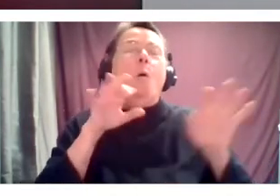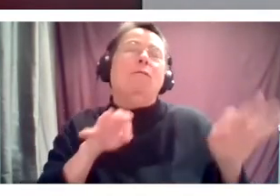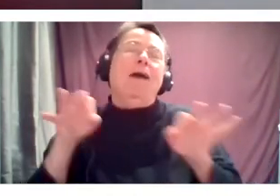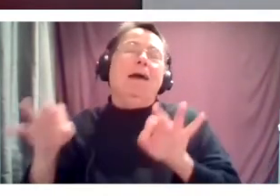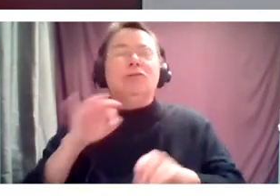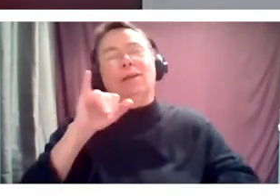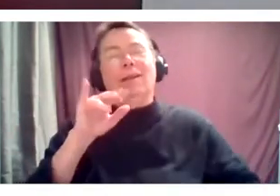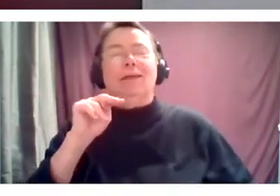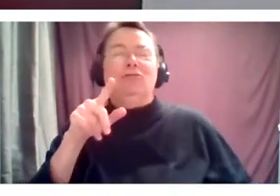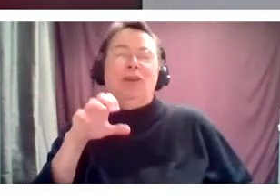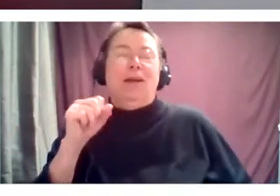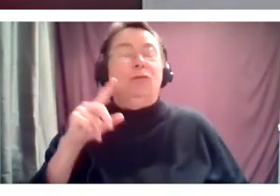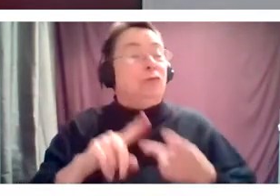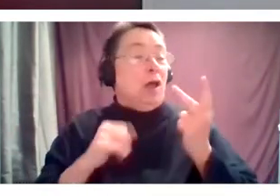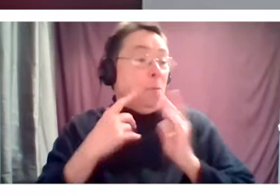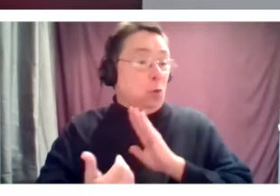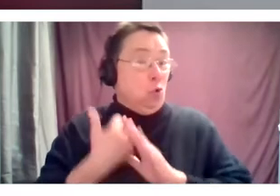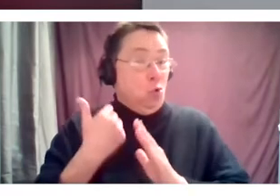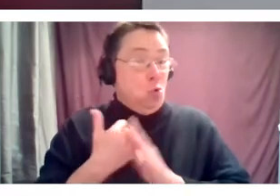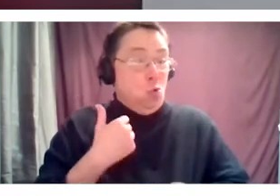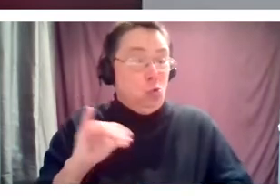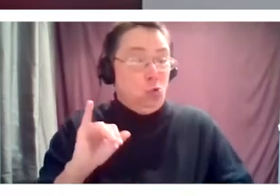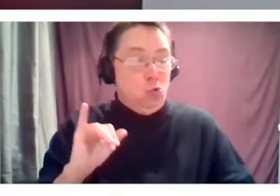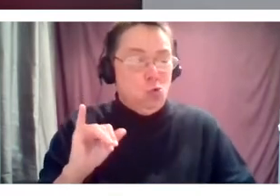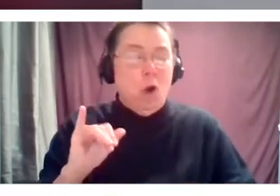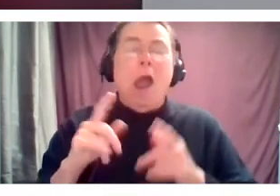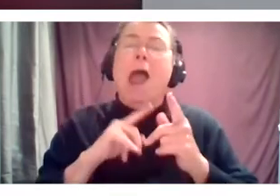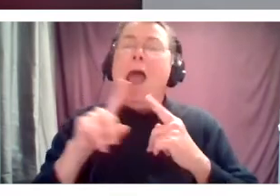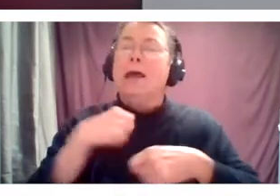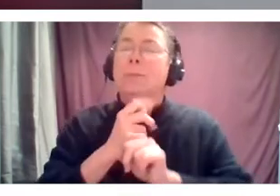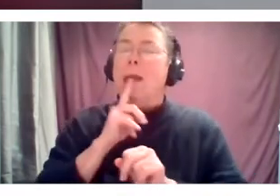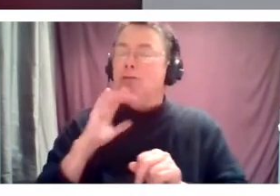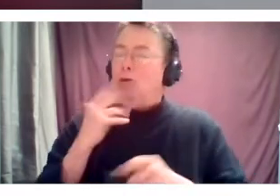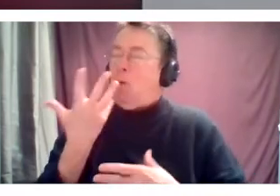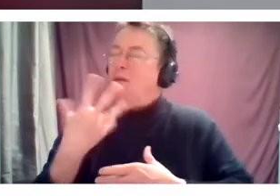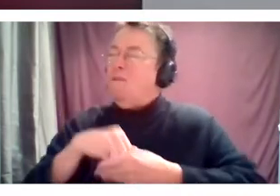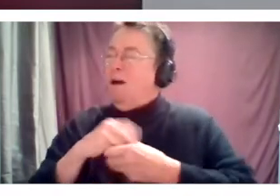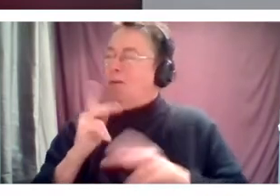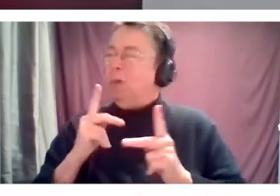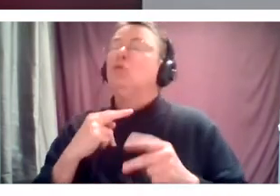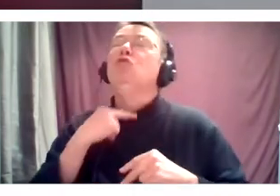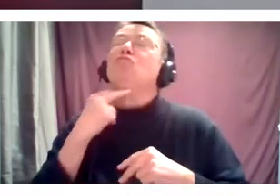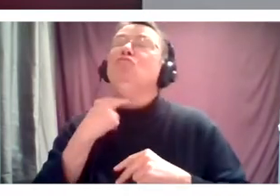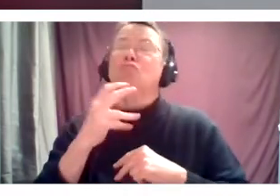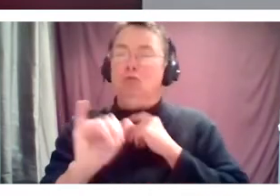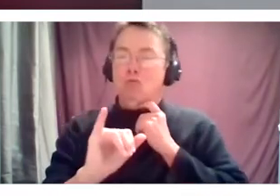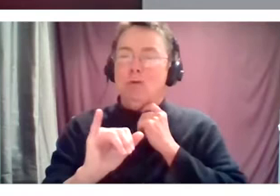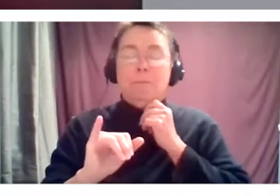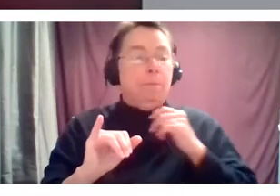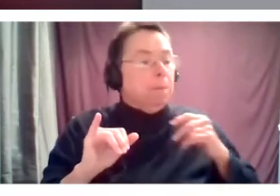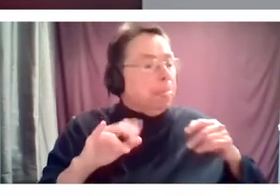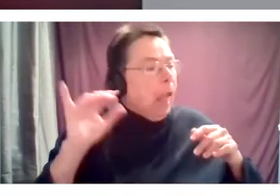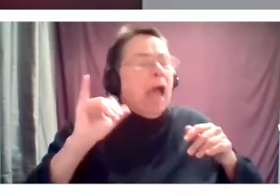ones written just for us, and a way to be sure that we involve our vocalists as well. Following that, we do plan to